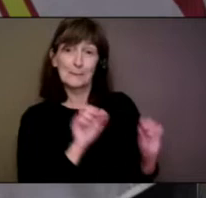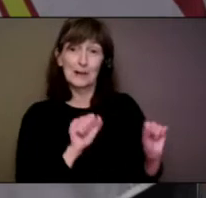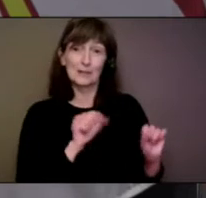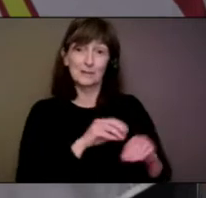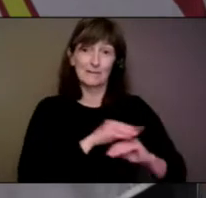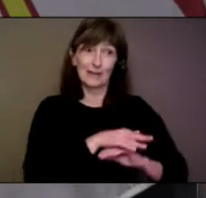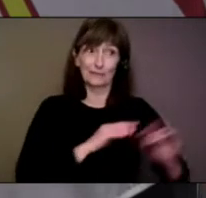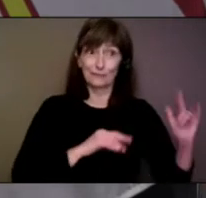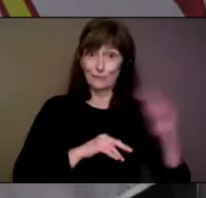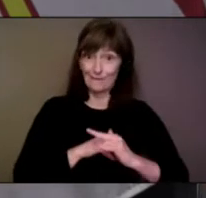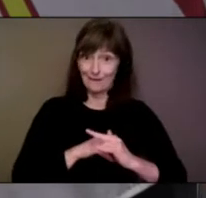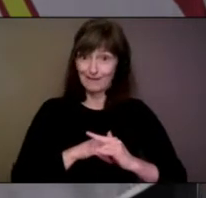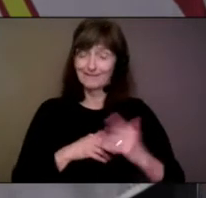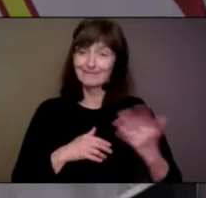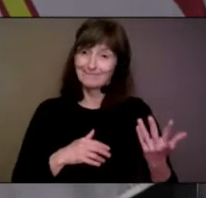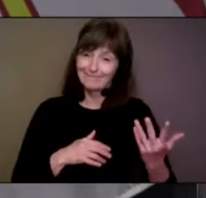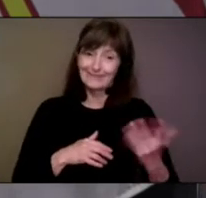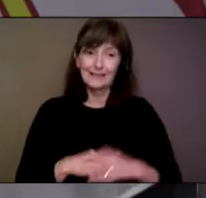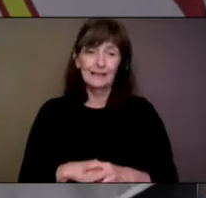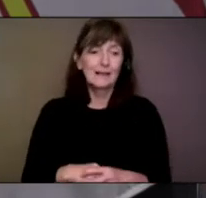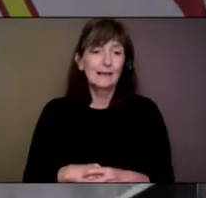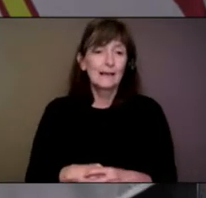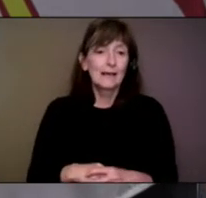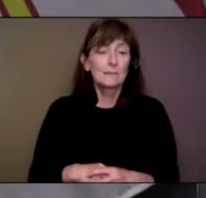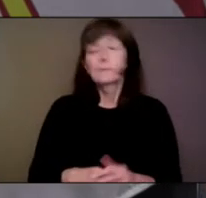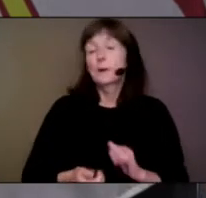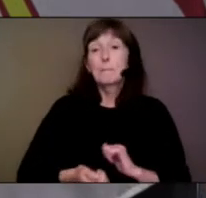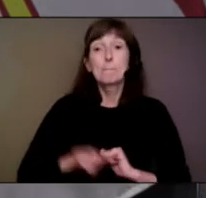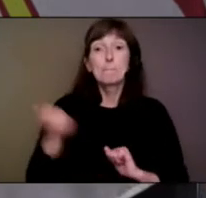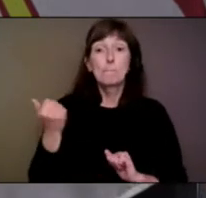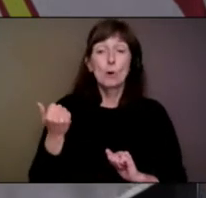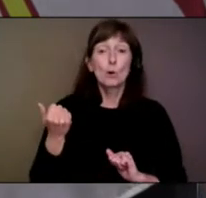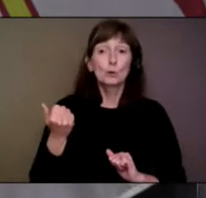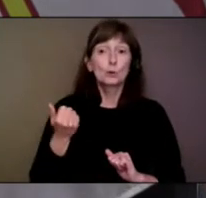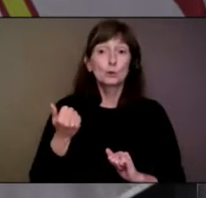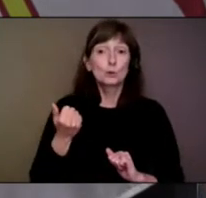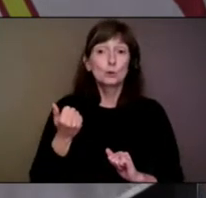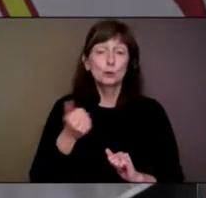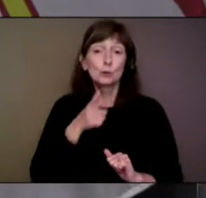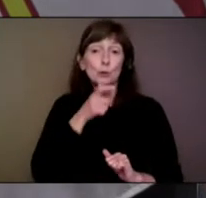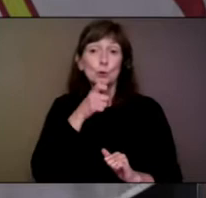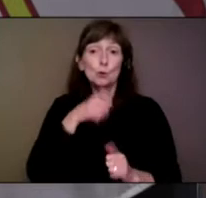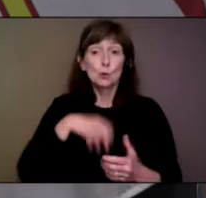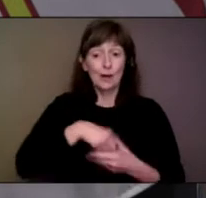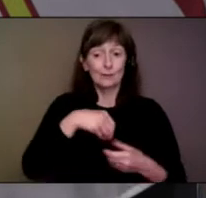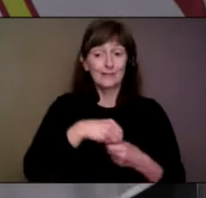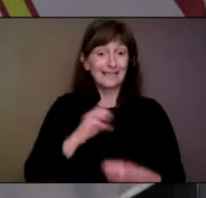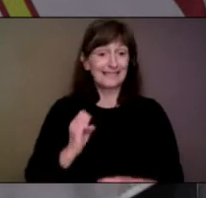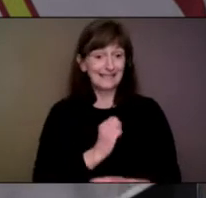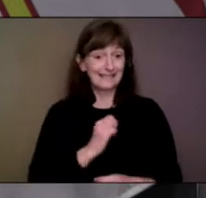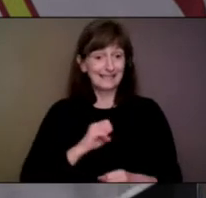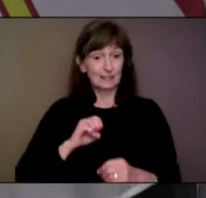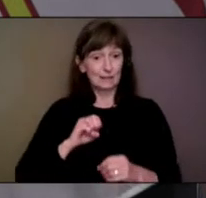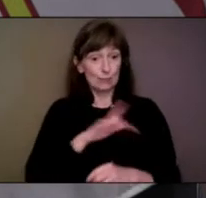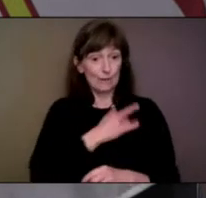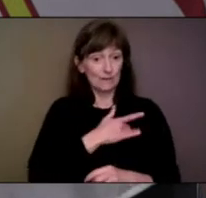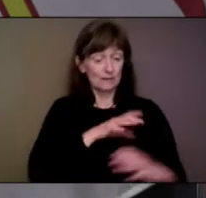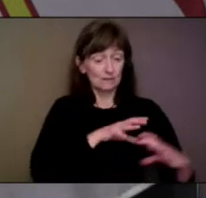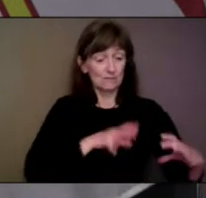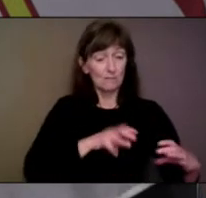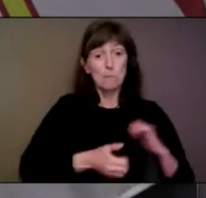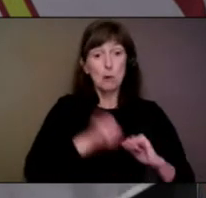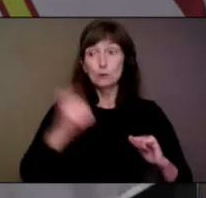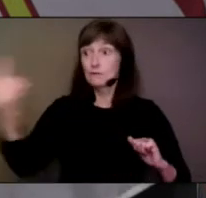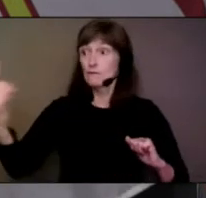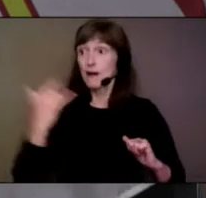you know, the vast majority of the people from outside the Atlantic bubble that are traveling into our province are fully vaccinated, so that's very good